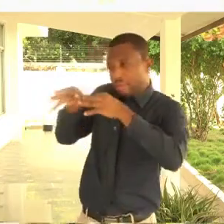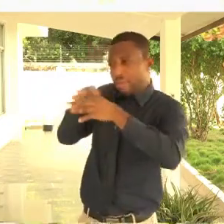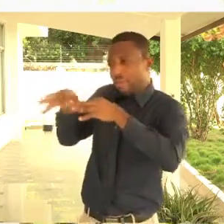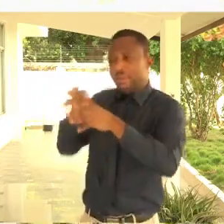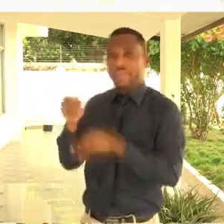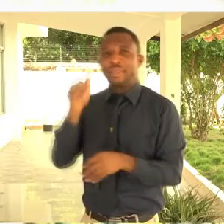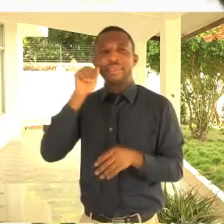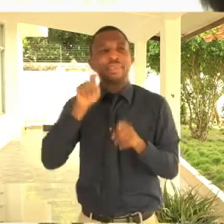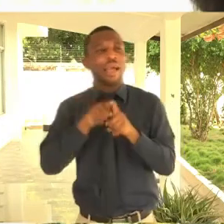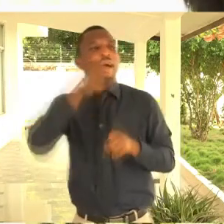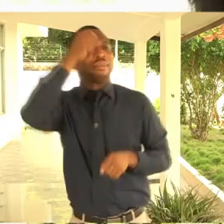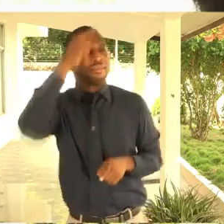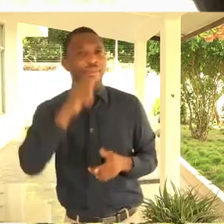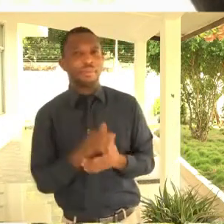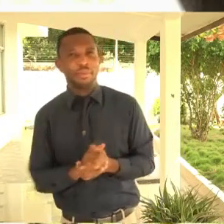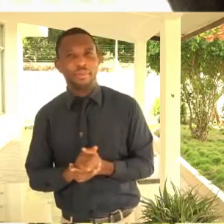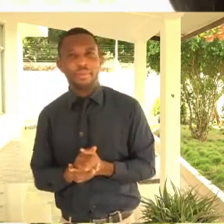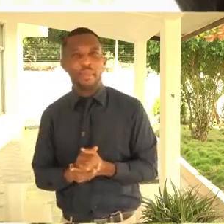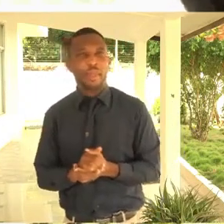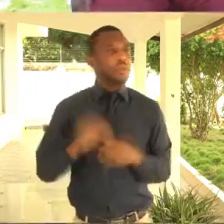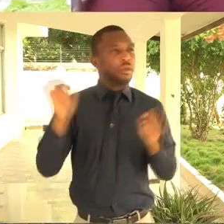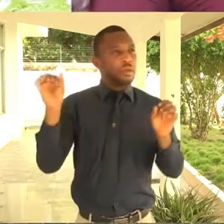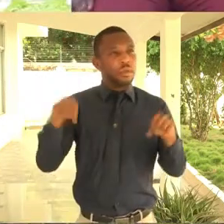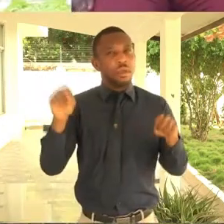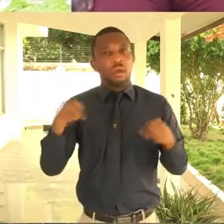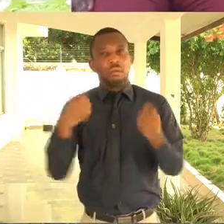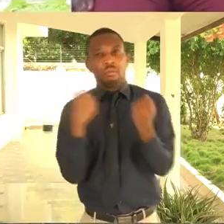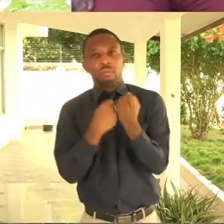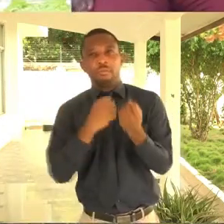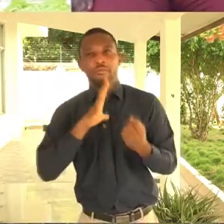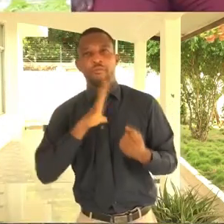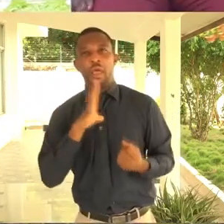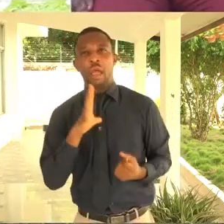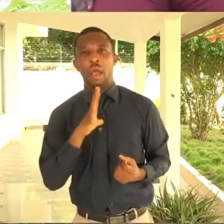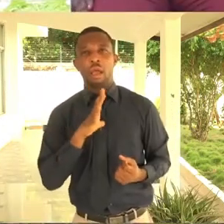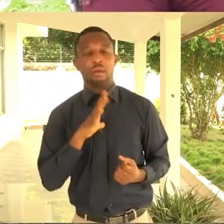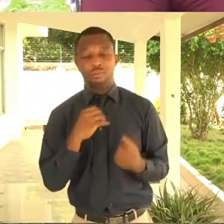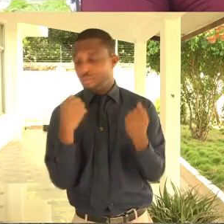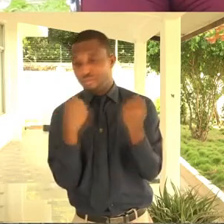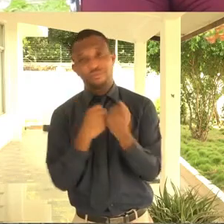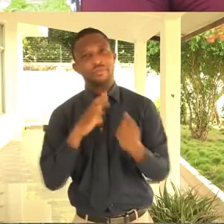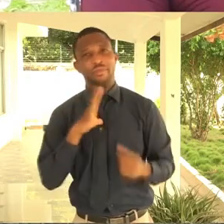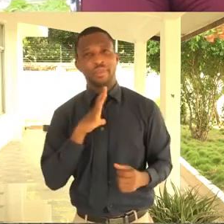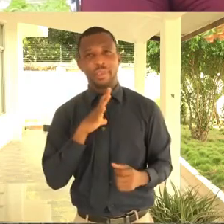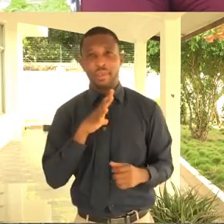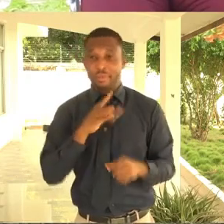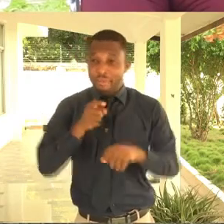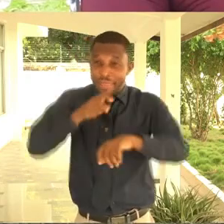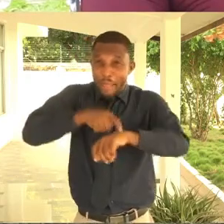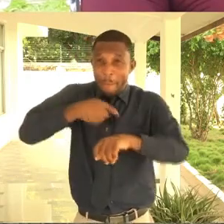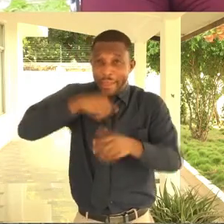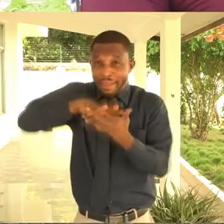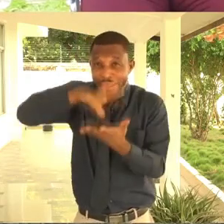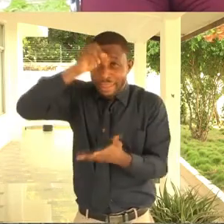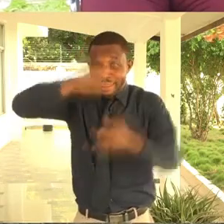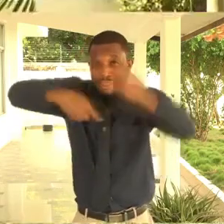So, I had some small problems. The support was massive because, look, when